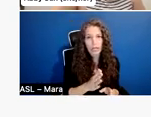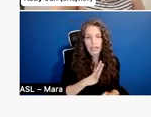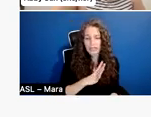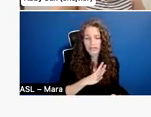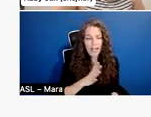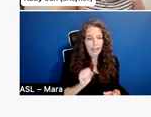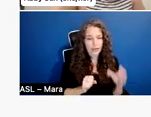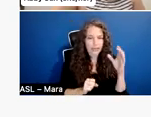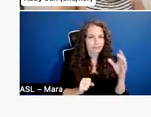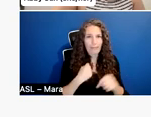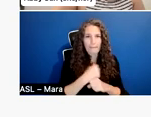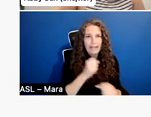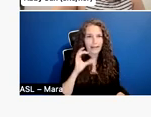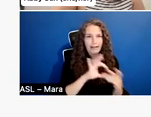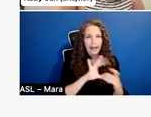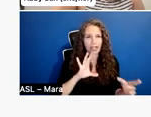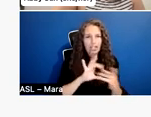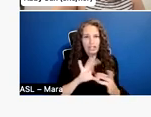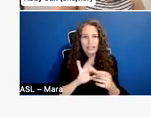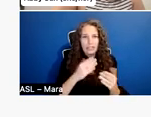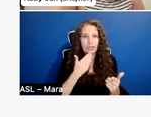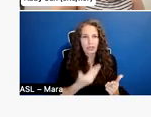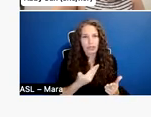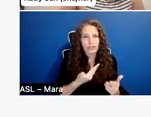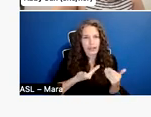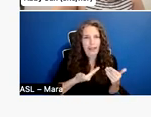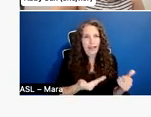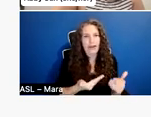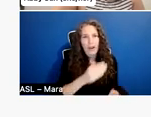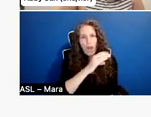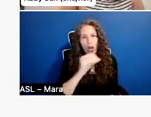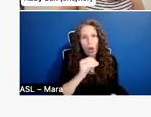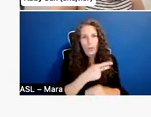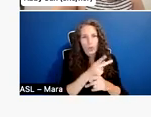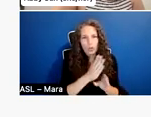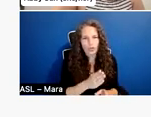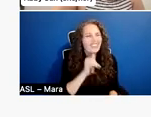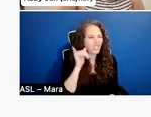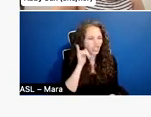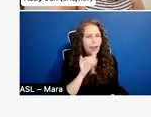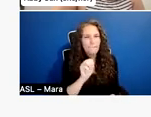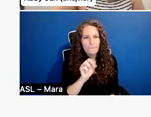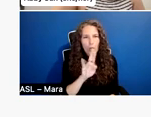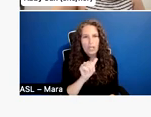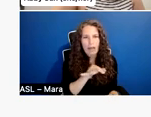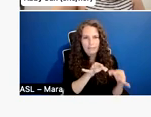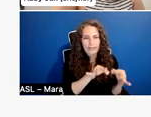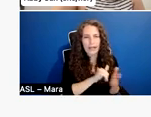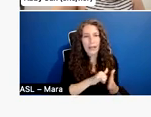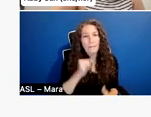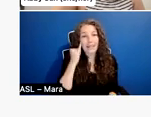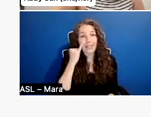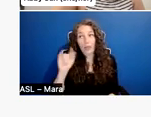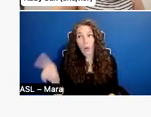reasons, um, to hire a co-producer, as Maria went over yesterday, but if it's to be eligible